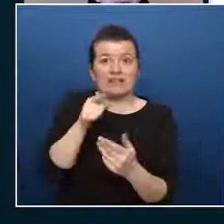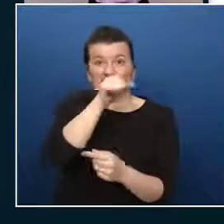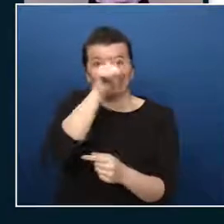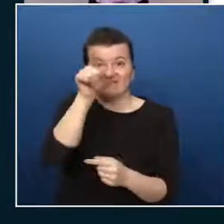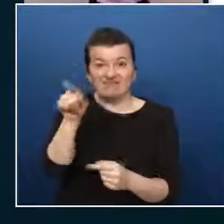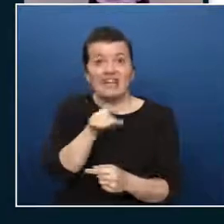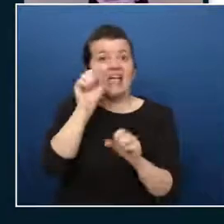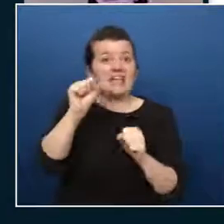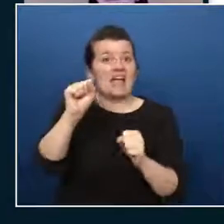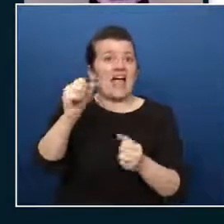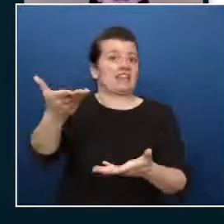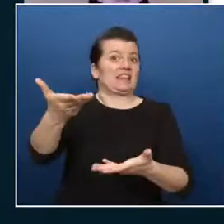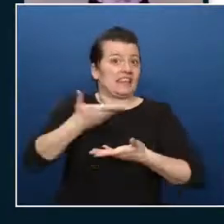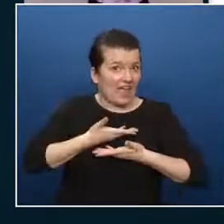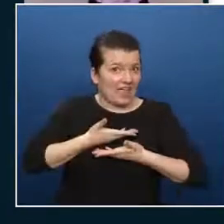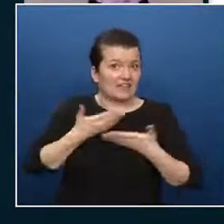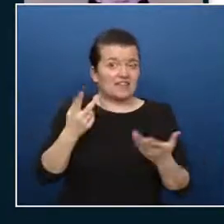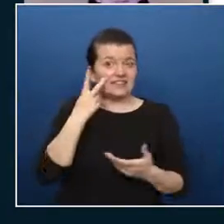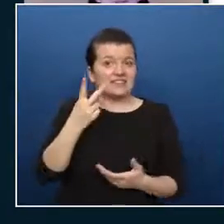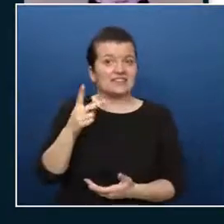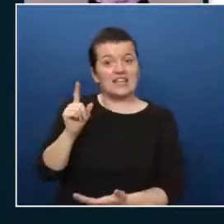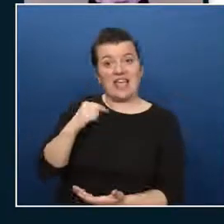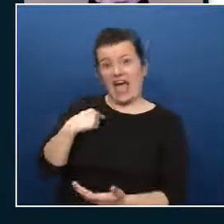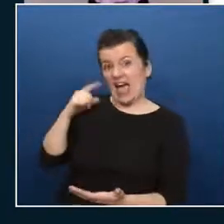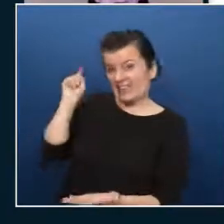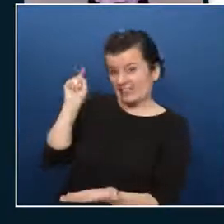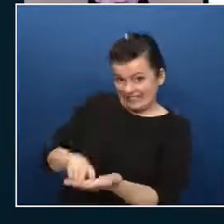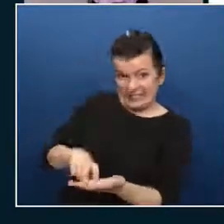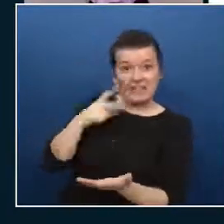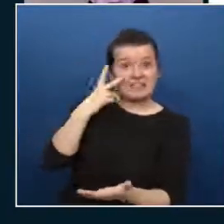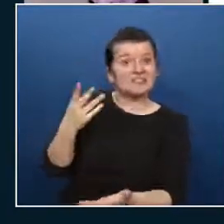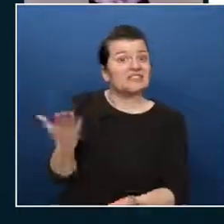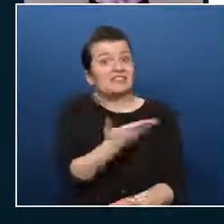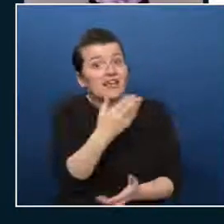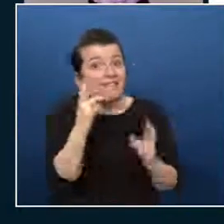was going to win the VIP package so good luck everybody